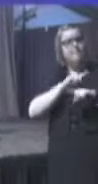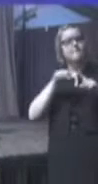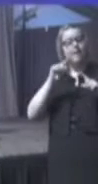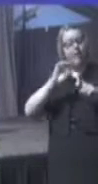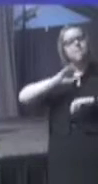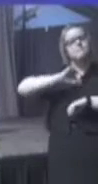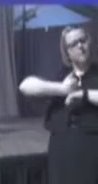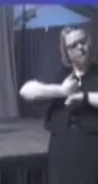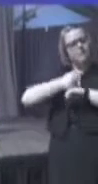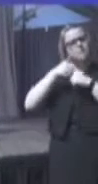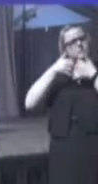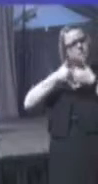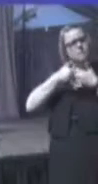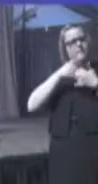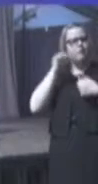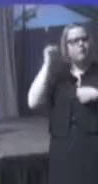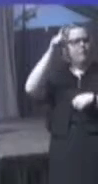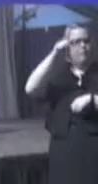all time.